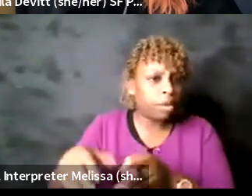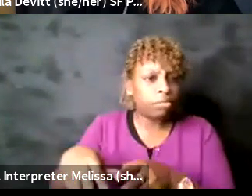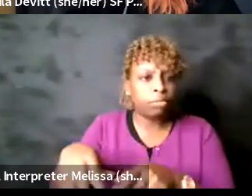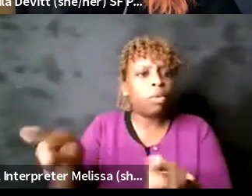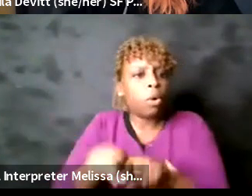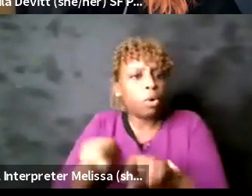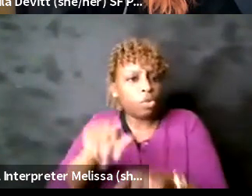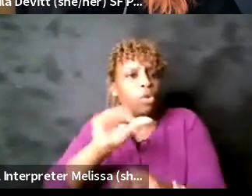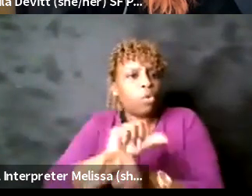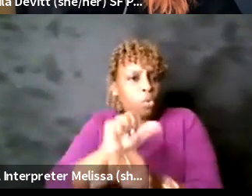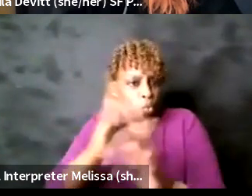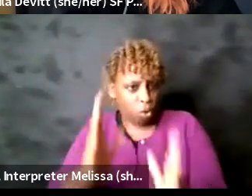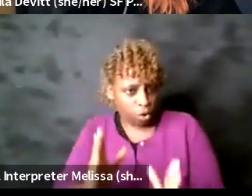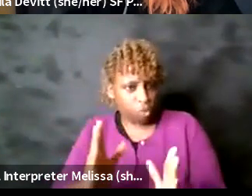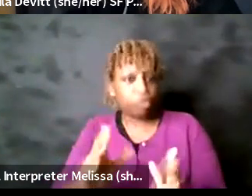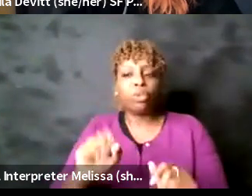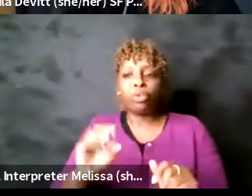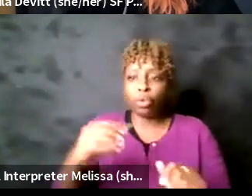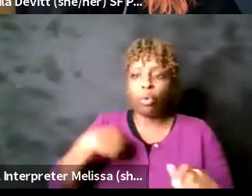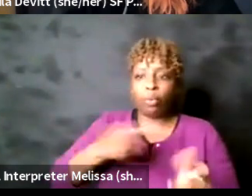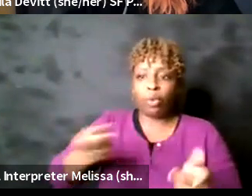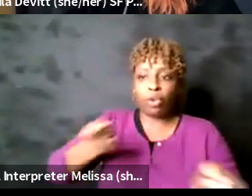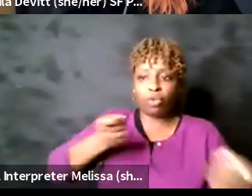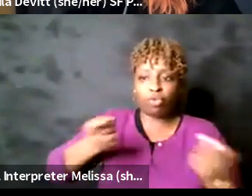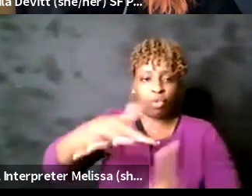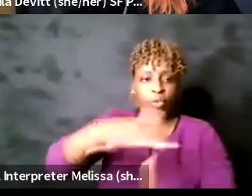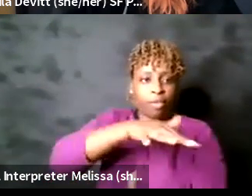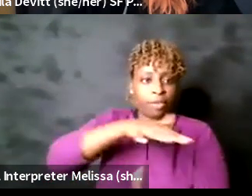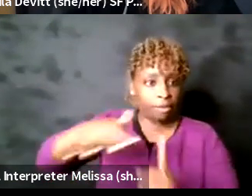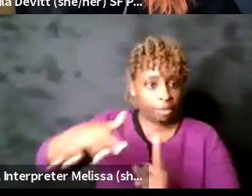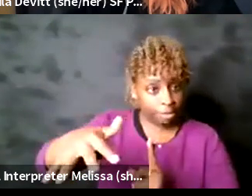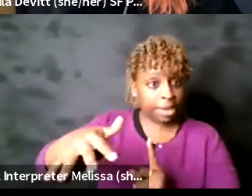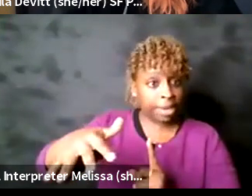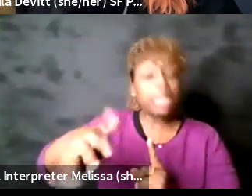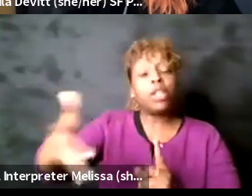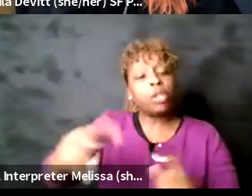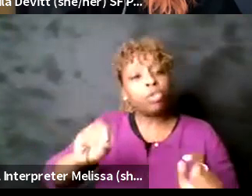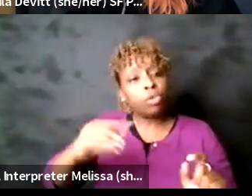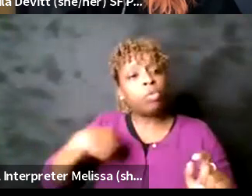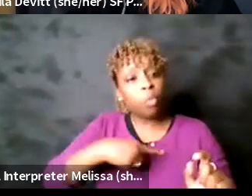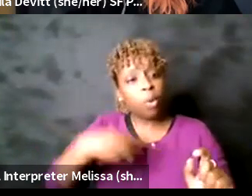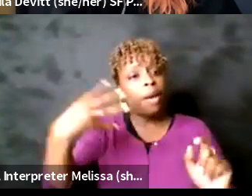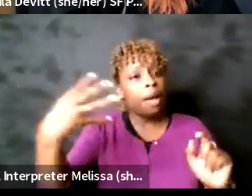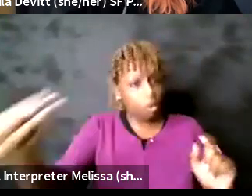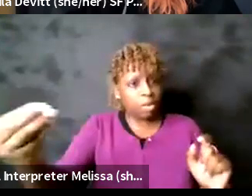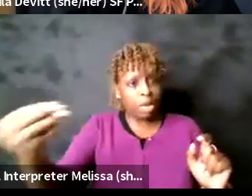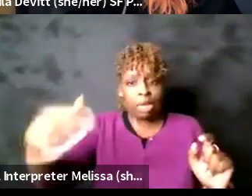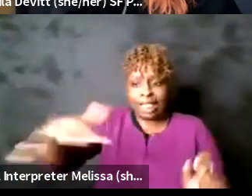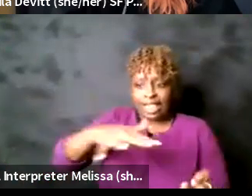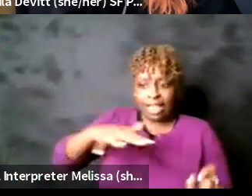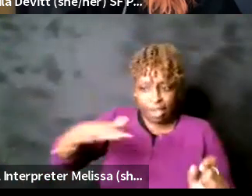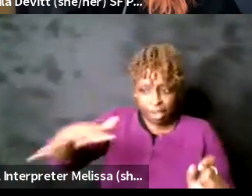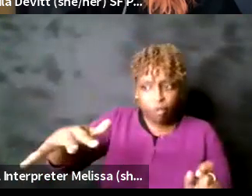around us and we're outside in a space that is a neighborhood is a residential neighborhood outside of this parking lot